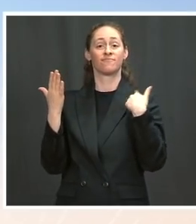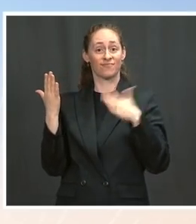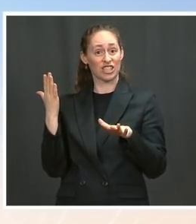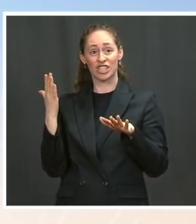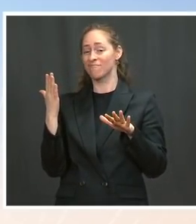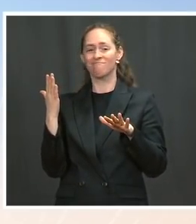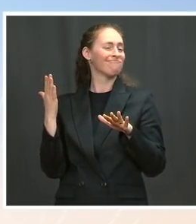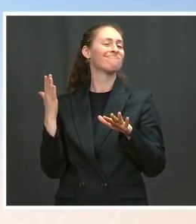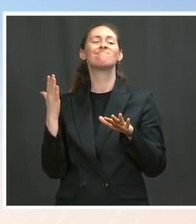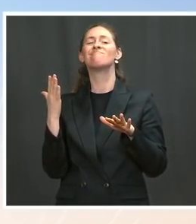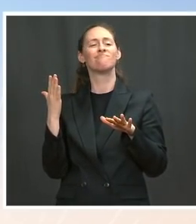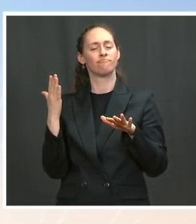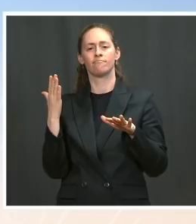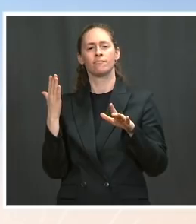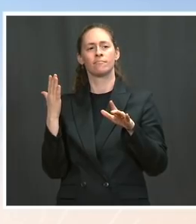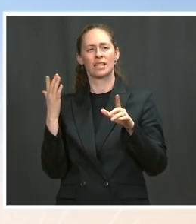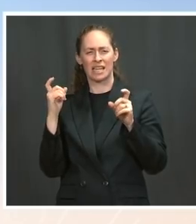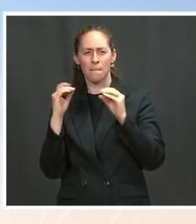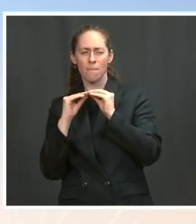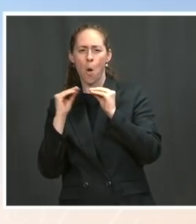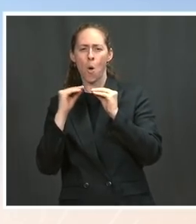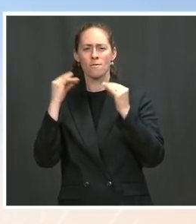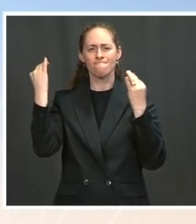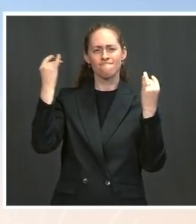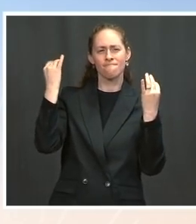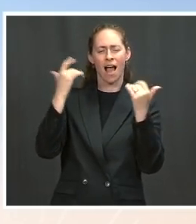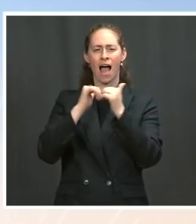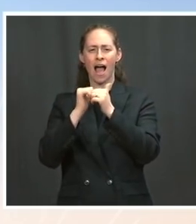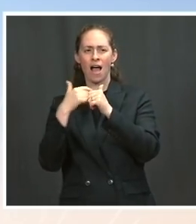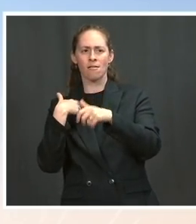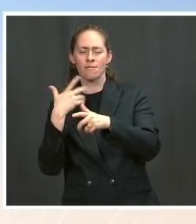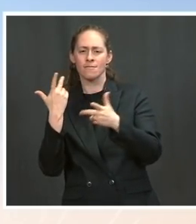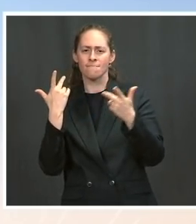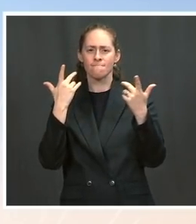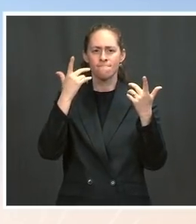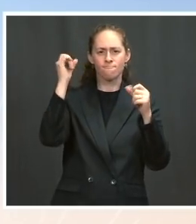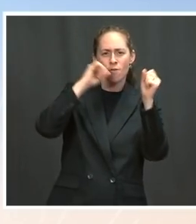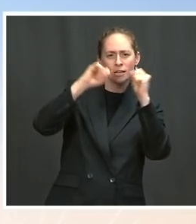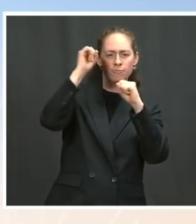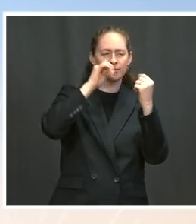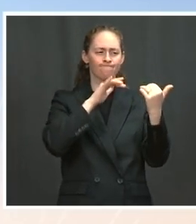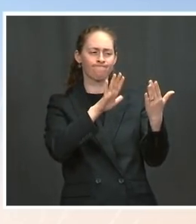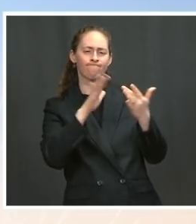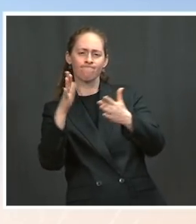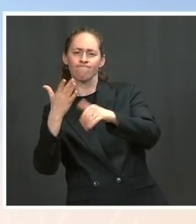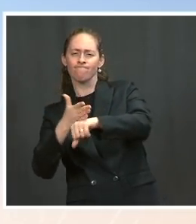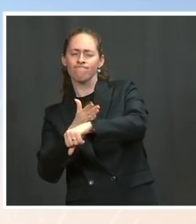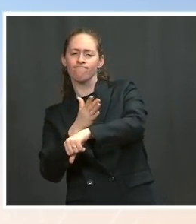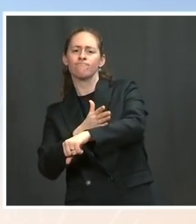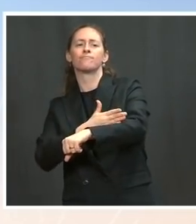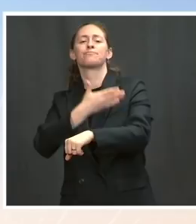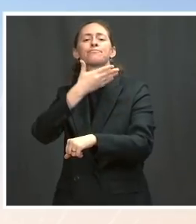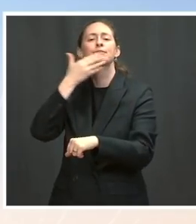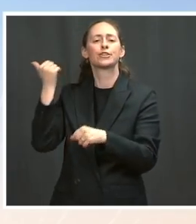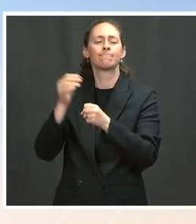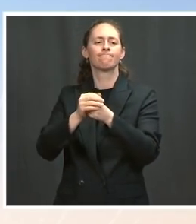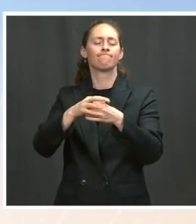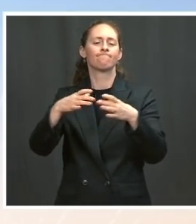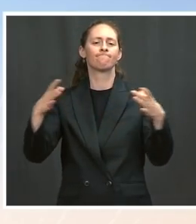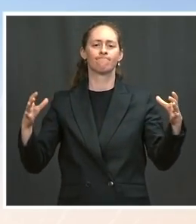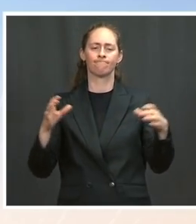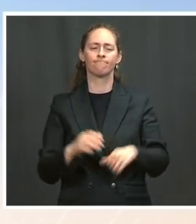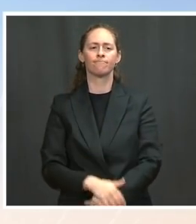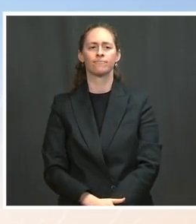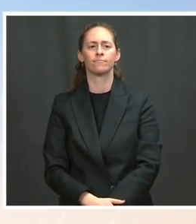in which we can build back better. And one of those ways is removing barriers to higher labor market